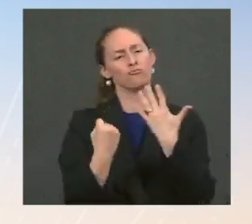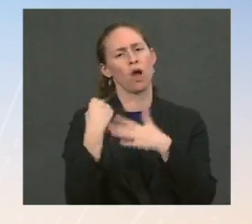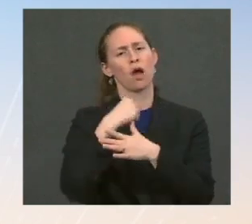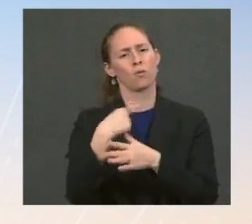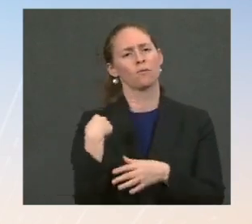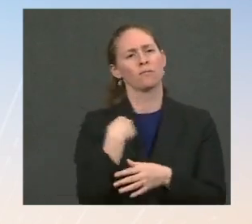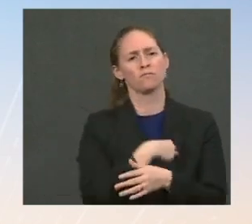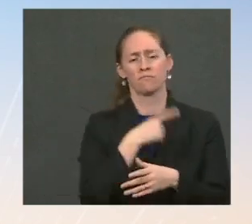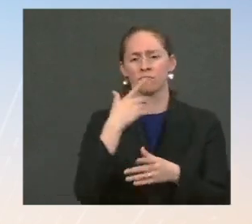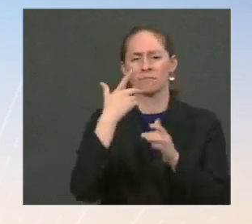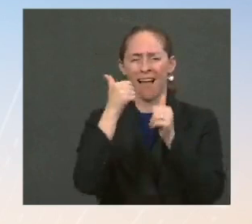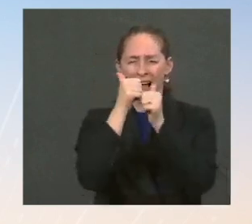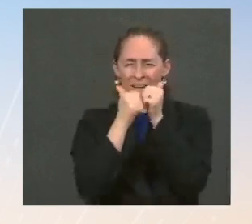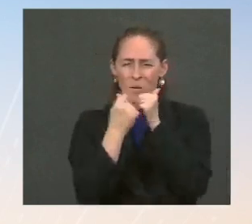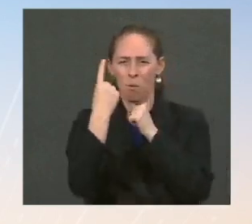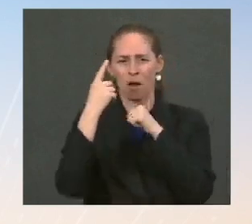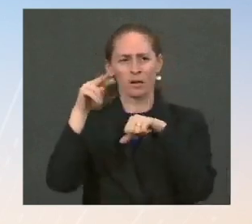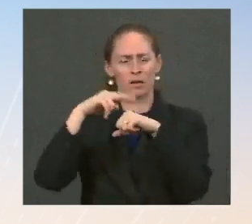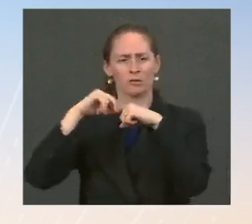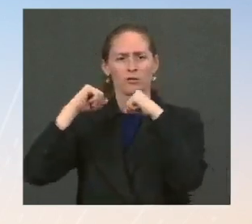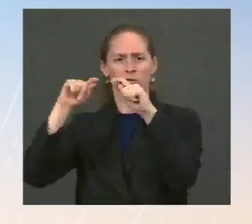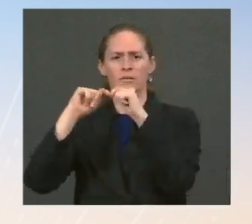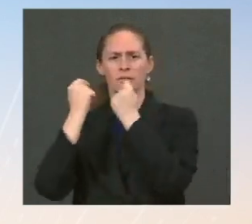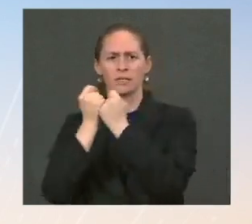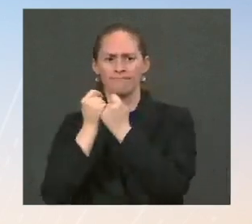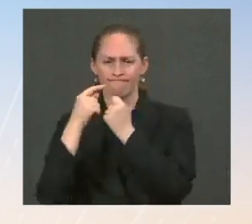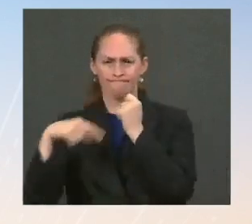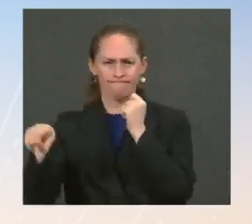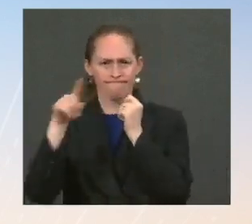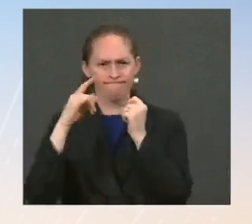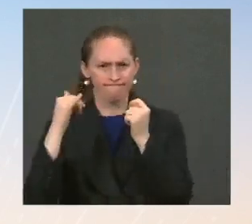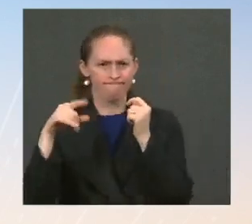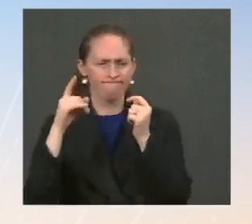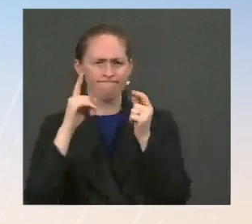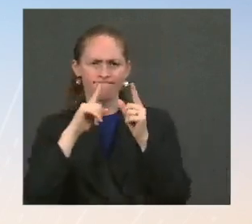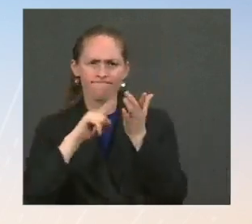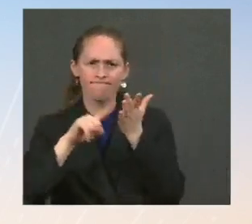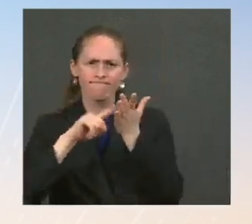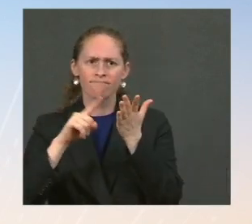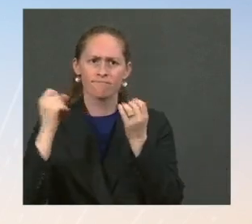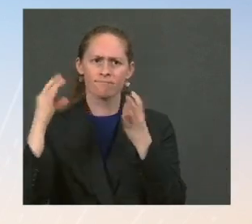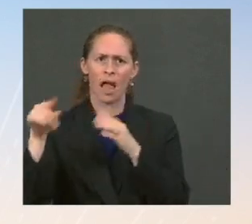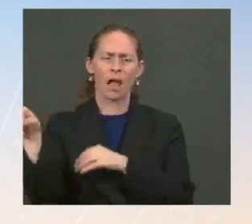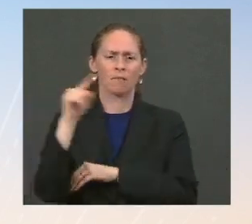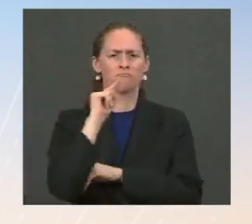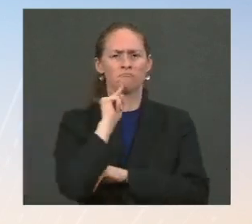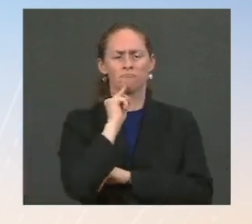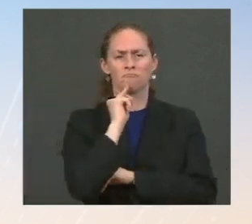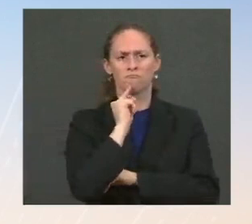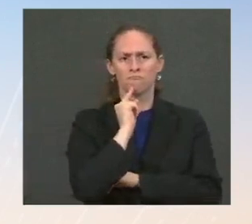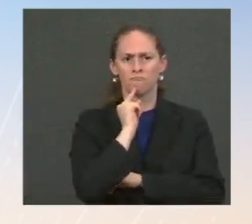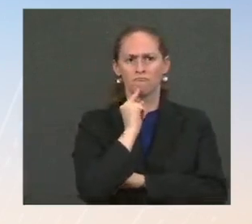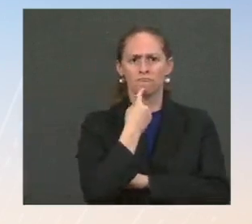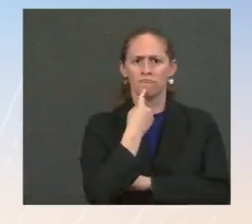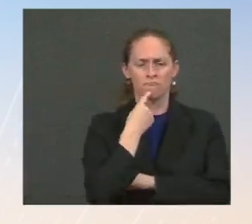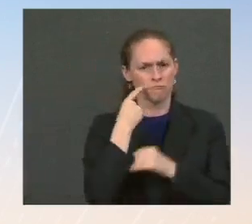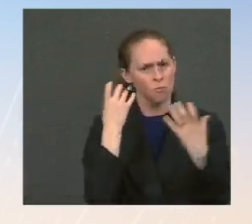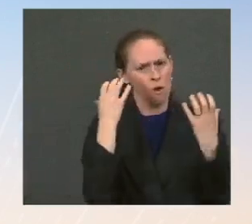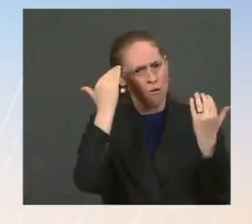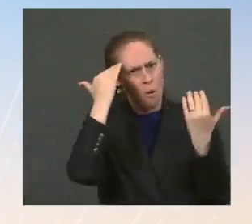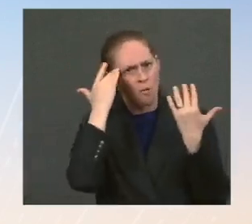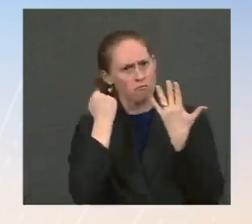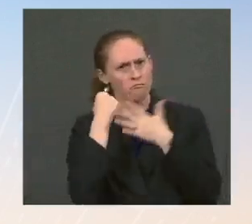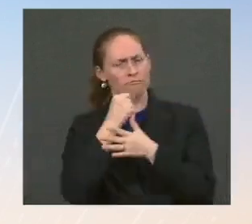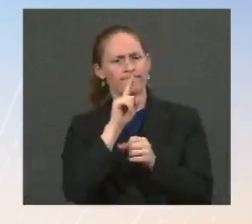many members of our national security team have spoken to personally, passionately, themselves, and their commitment to addressing this. We've also